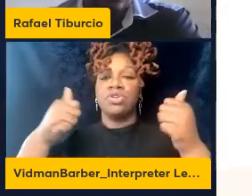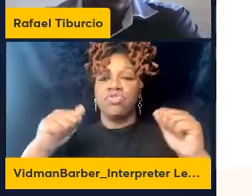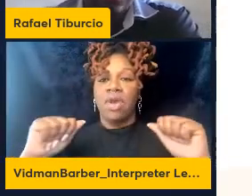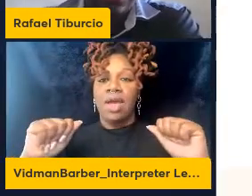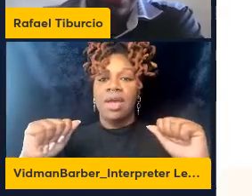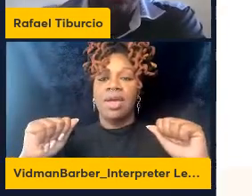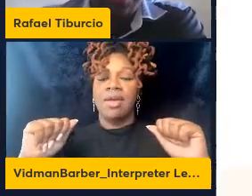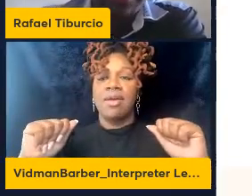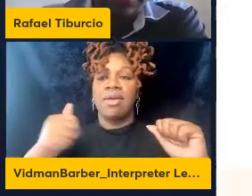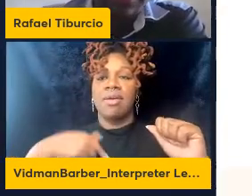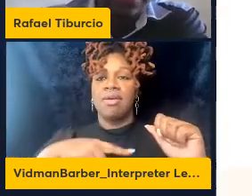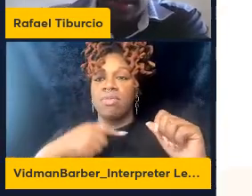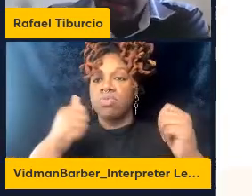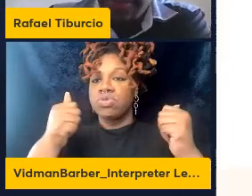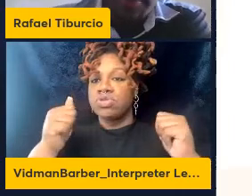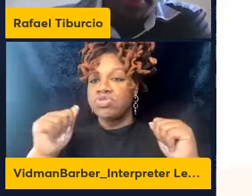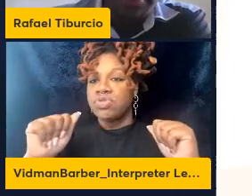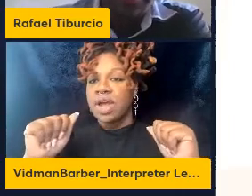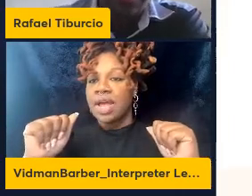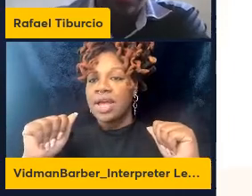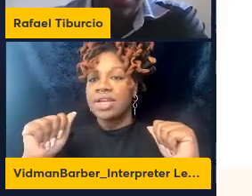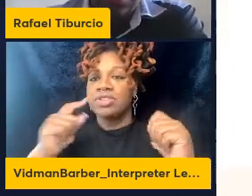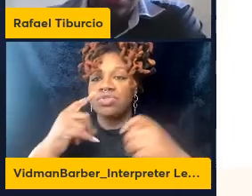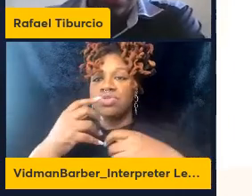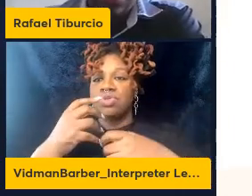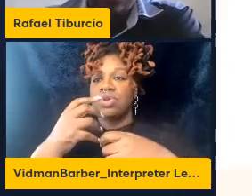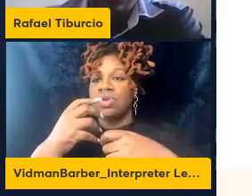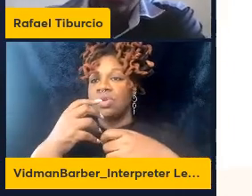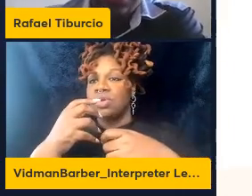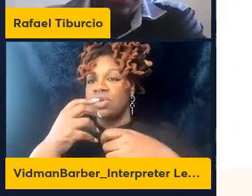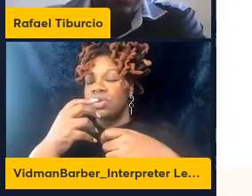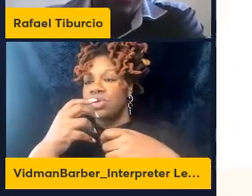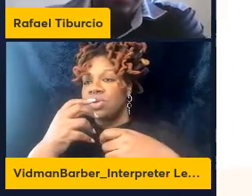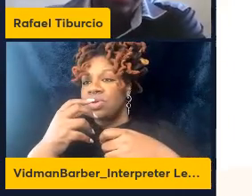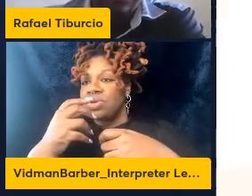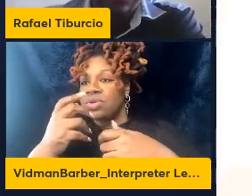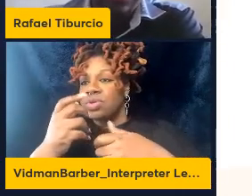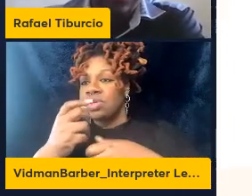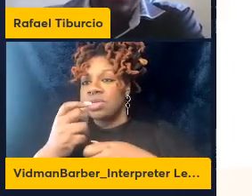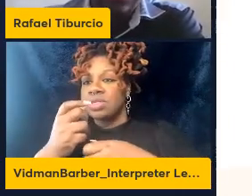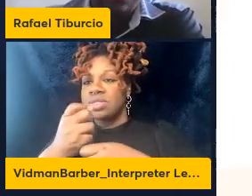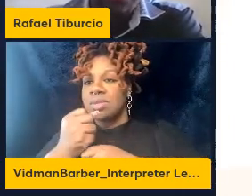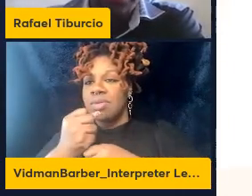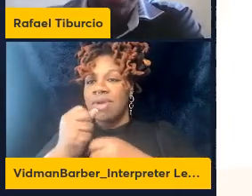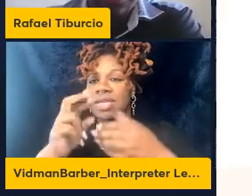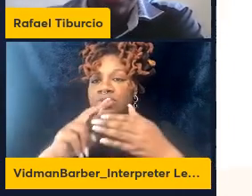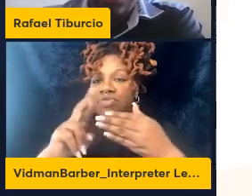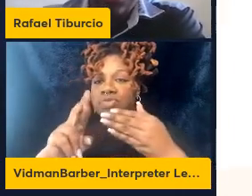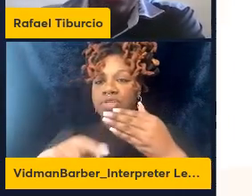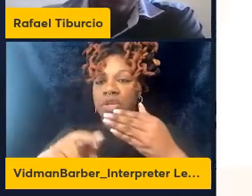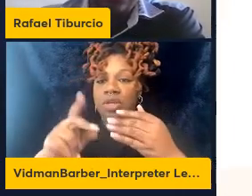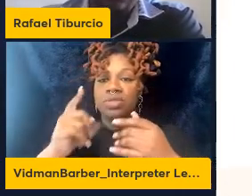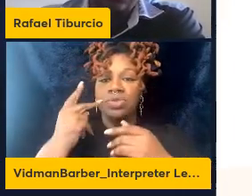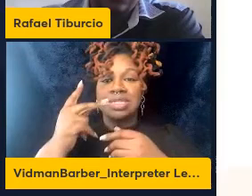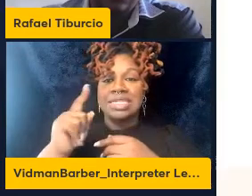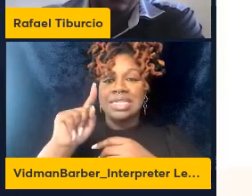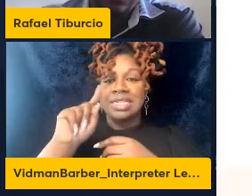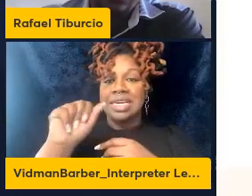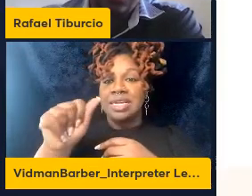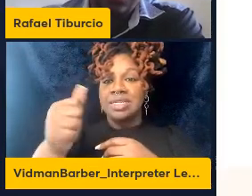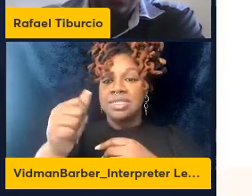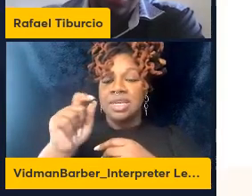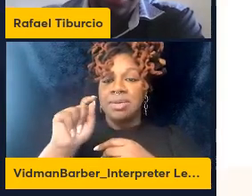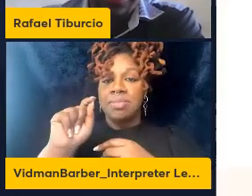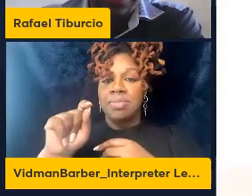these scatter blocks they summarize the previous results where we can see that in time point one naivety